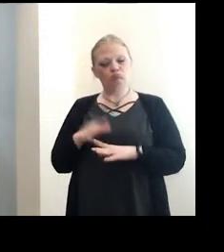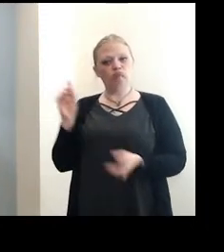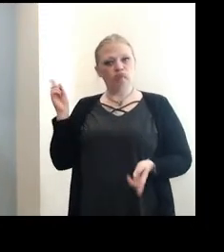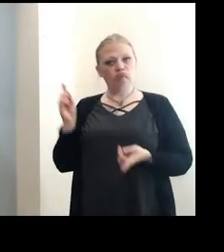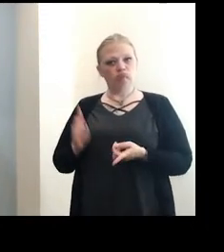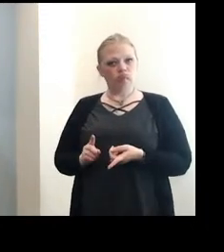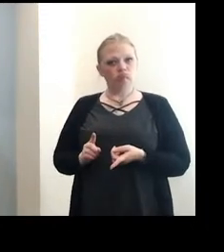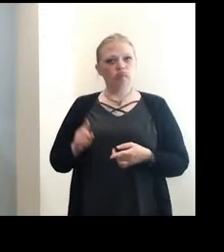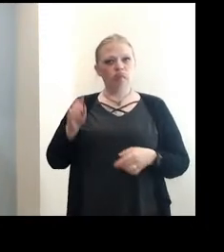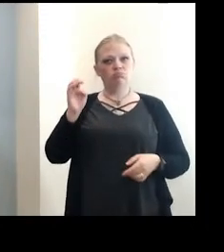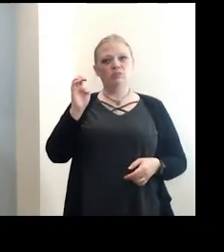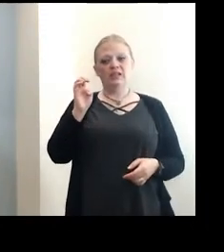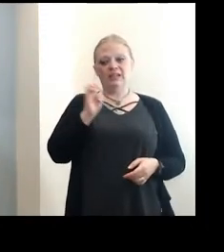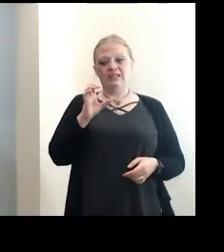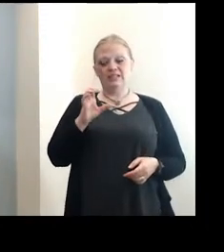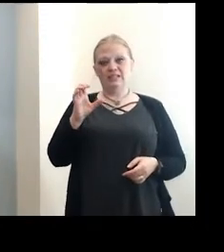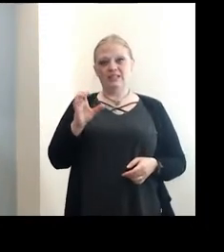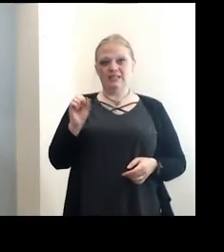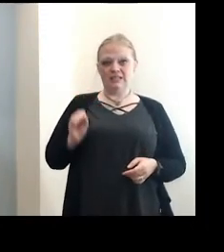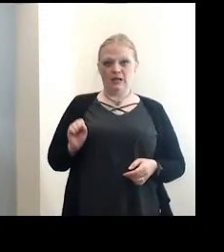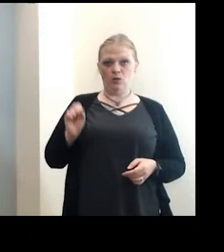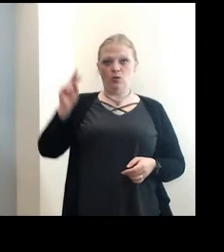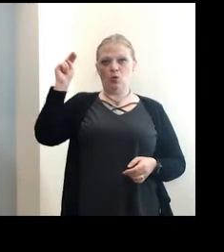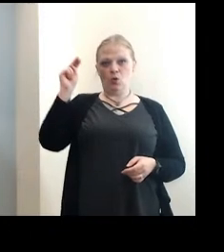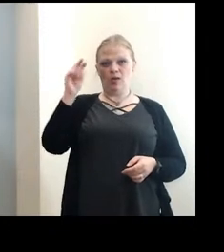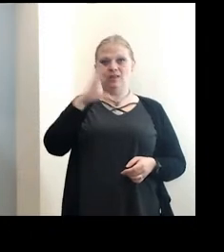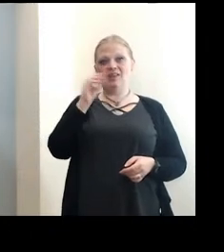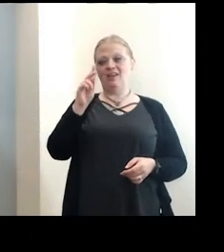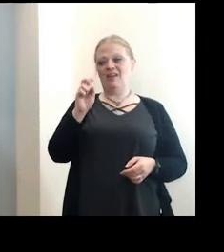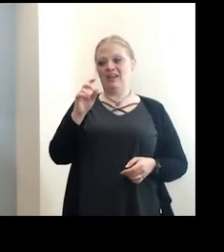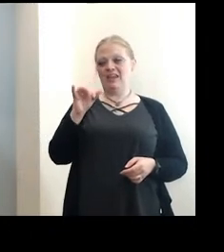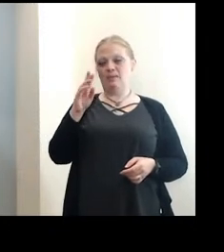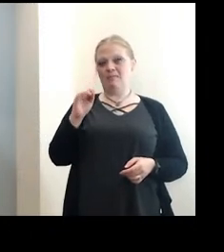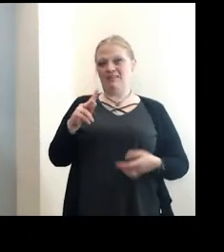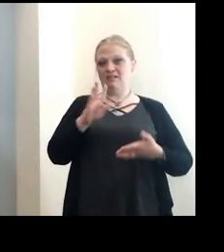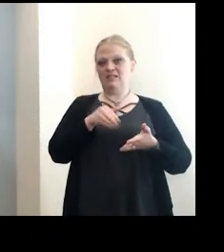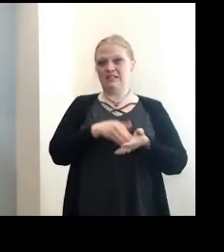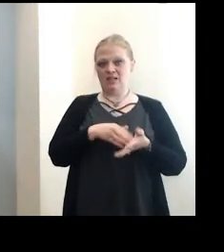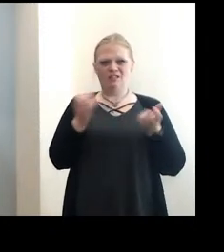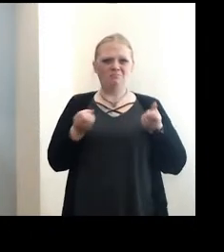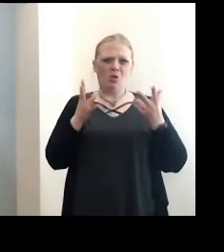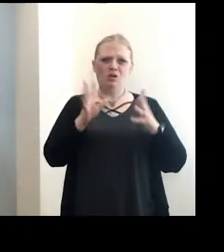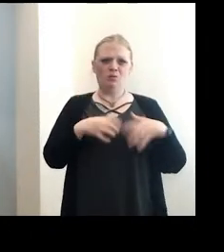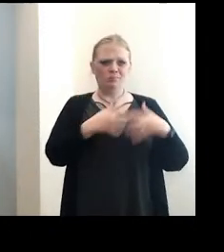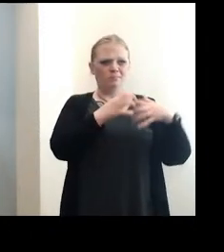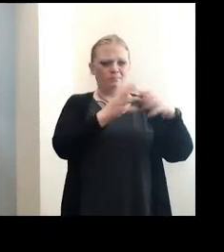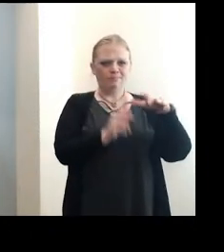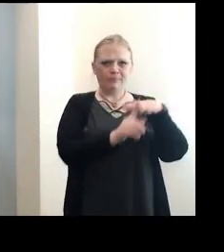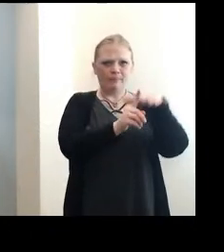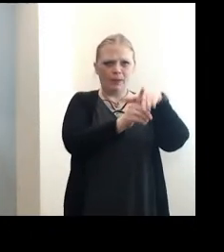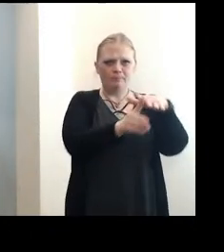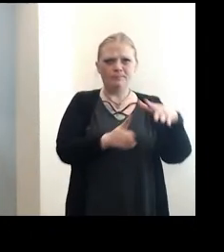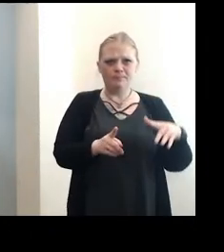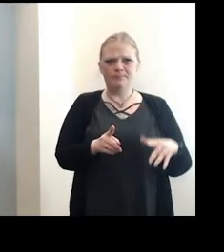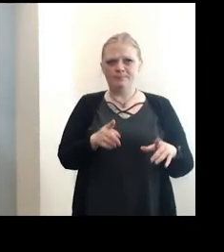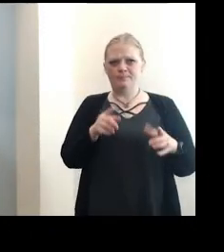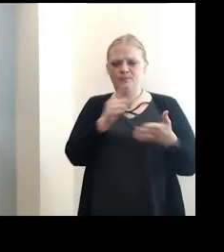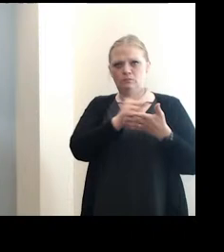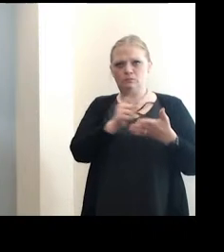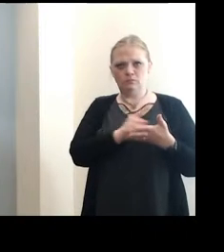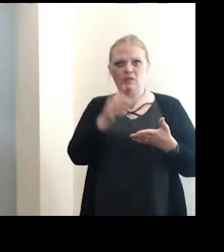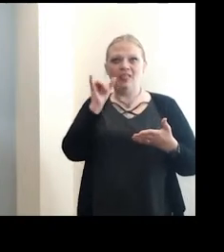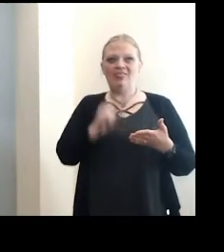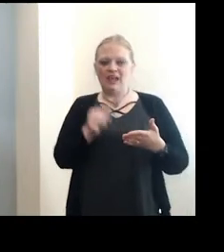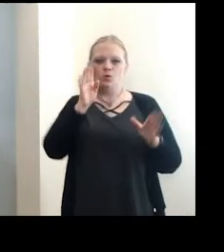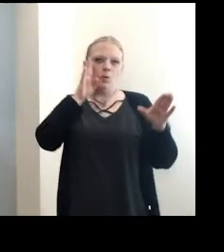ECC South, ECC North and Key Bank Center. We also have multiple pop-up clinics throughout the week. And that's where we're really trying